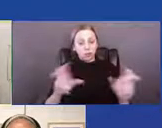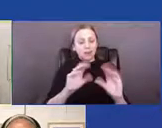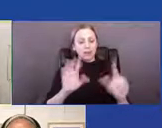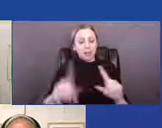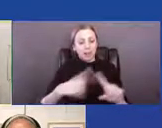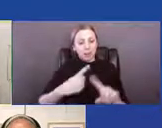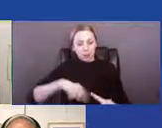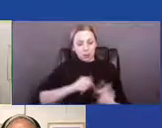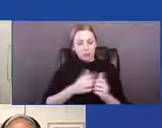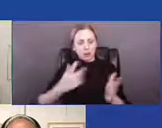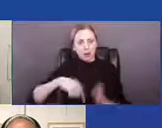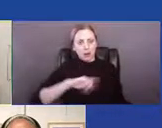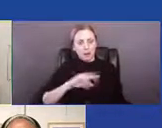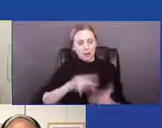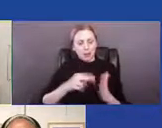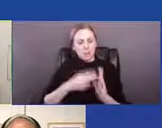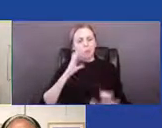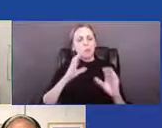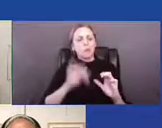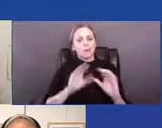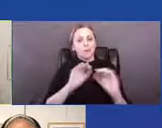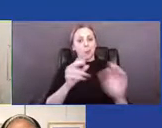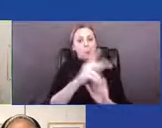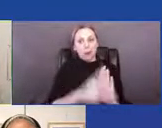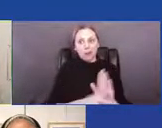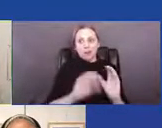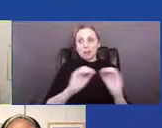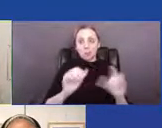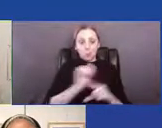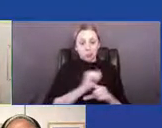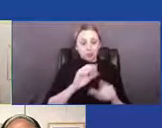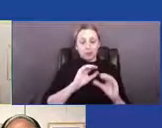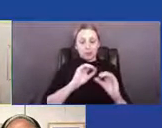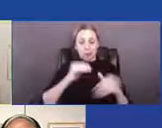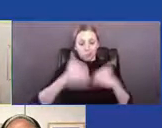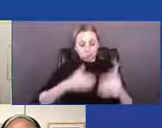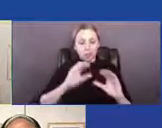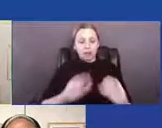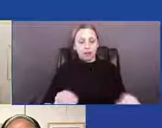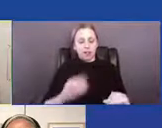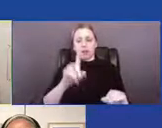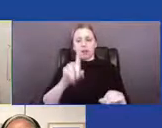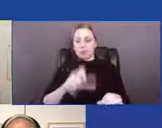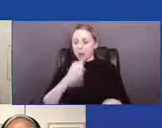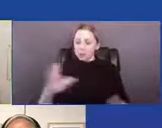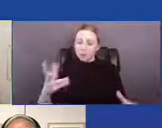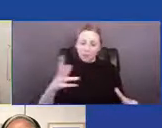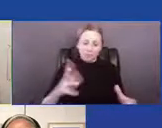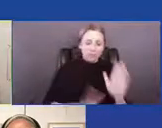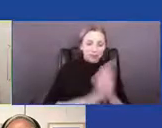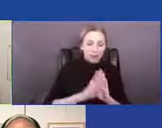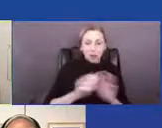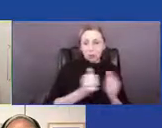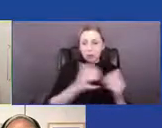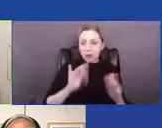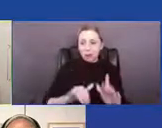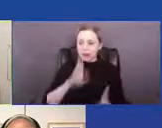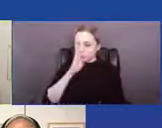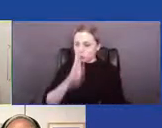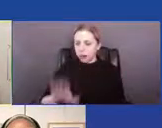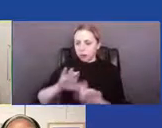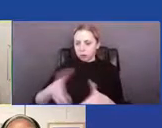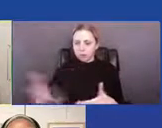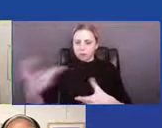communicates that no policy or practice should be created without the direct investment of the affected group. The community